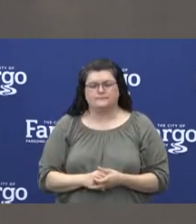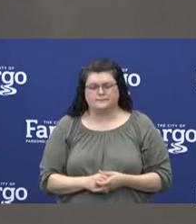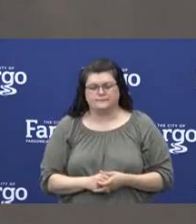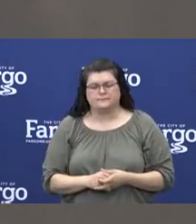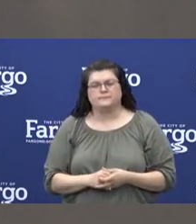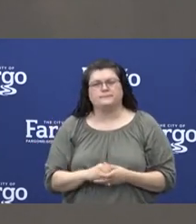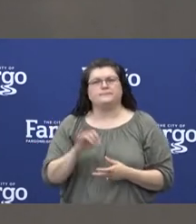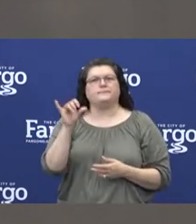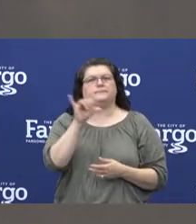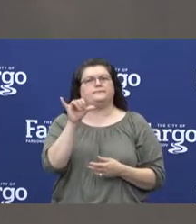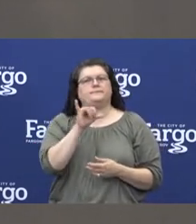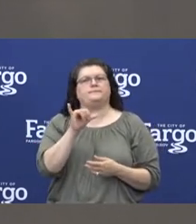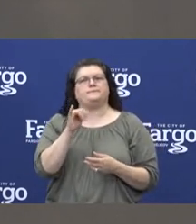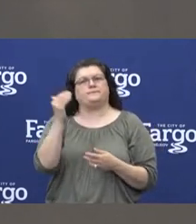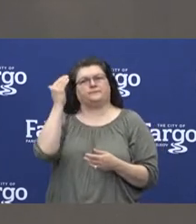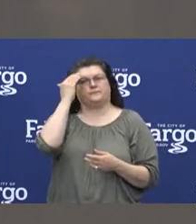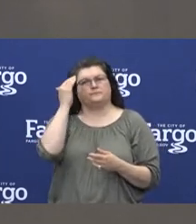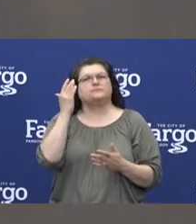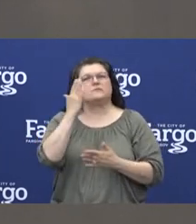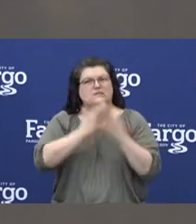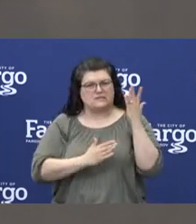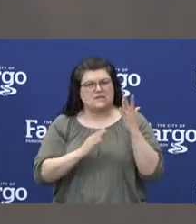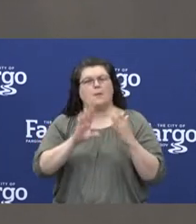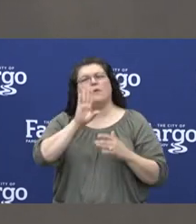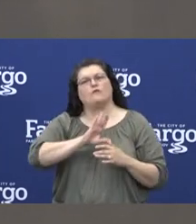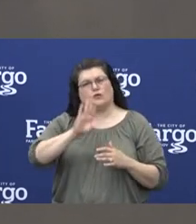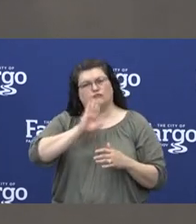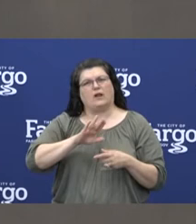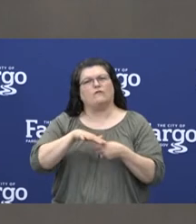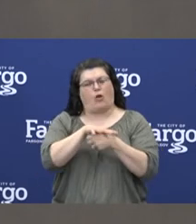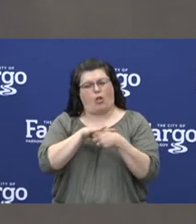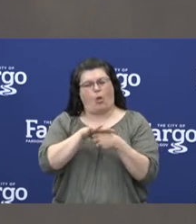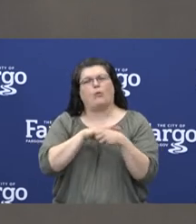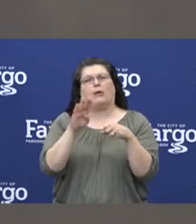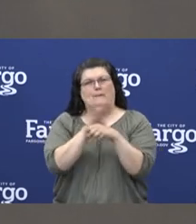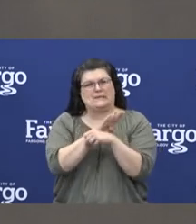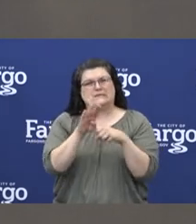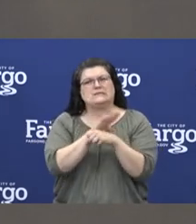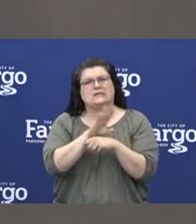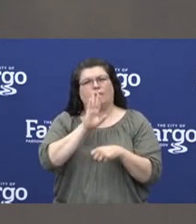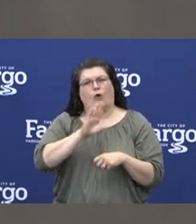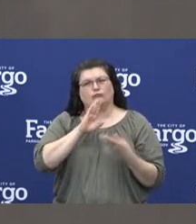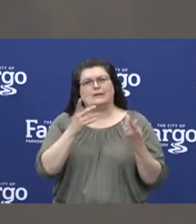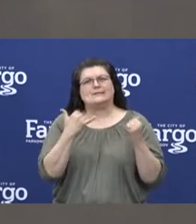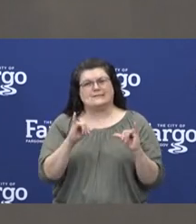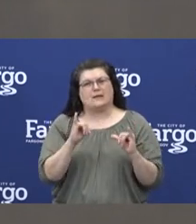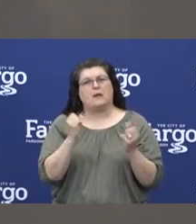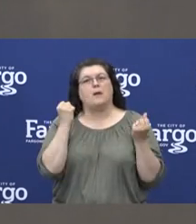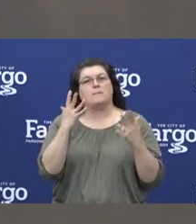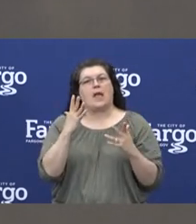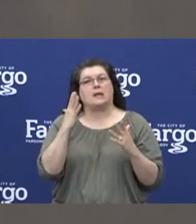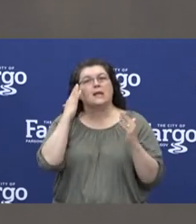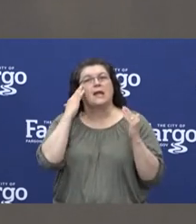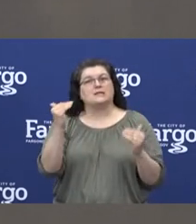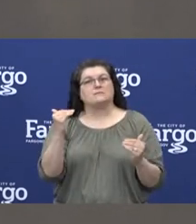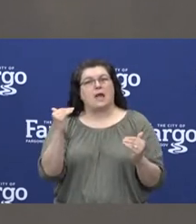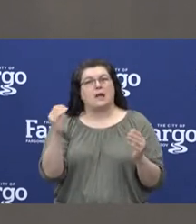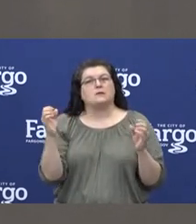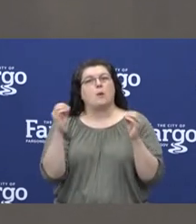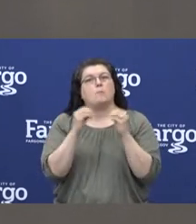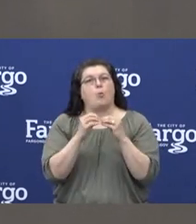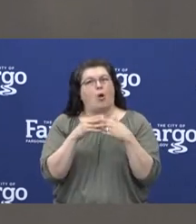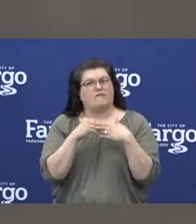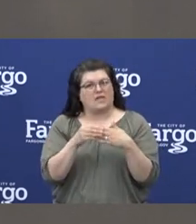also a lot of point of frustration for a lot of our restaurant and business owners too. Many of them were expecting more